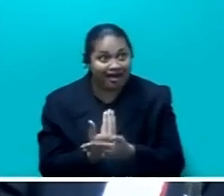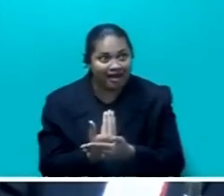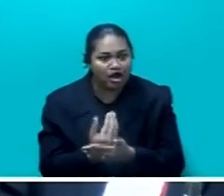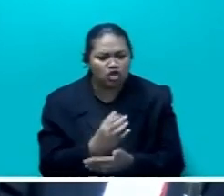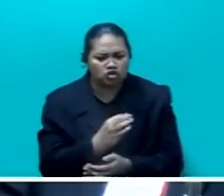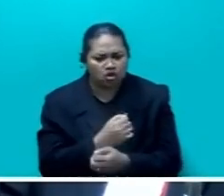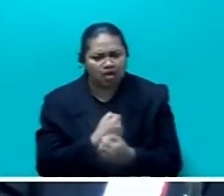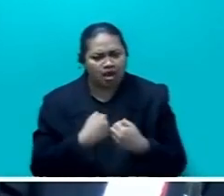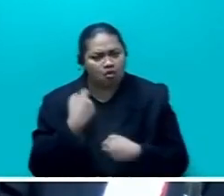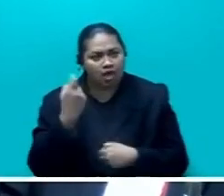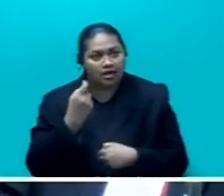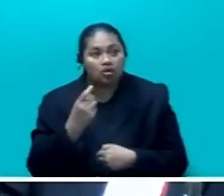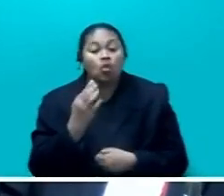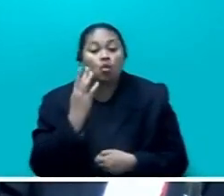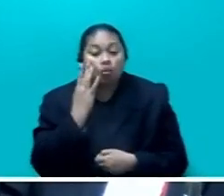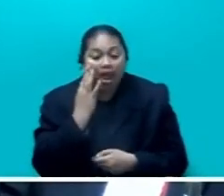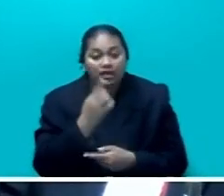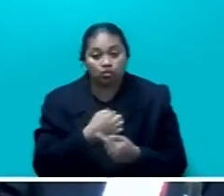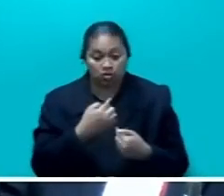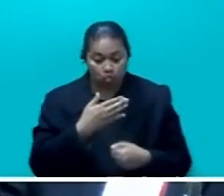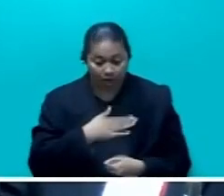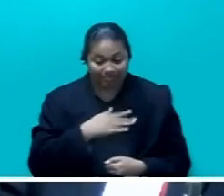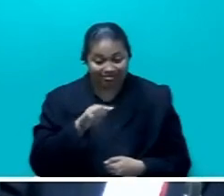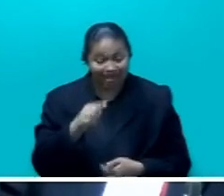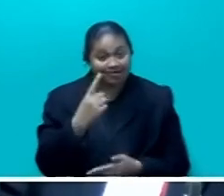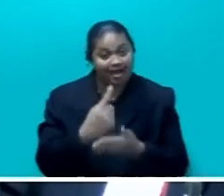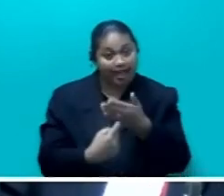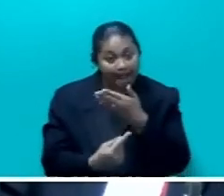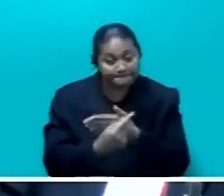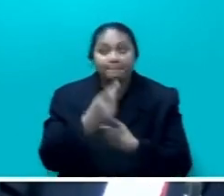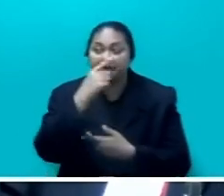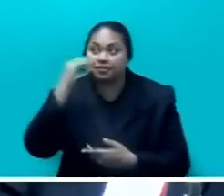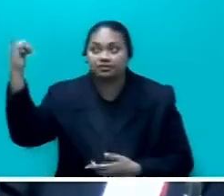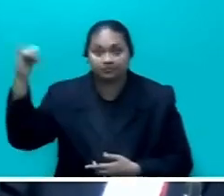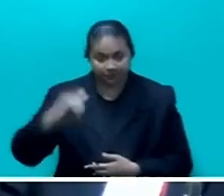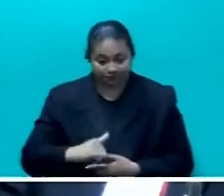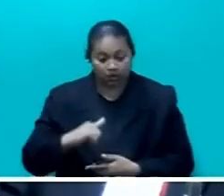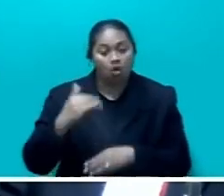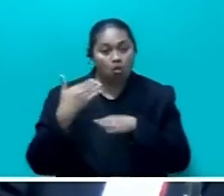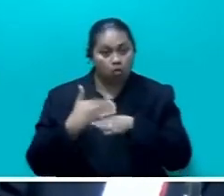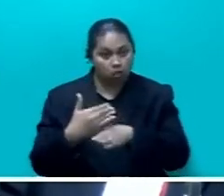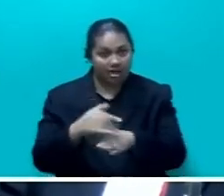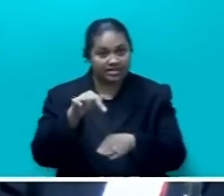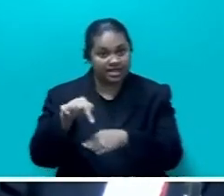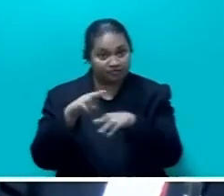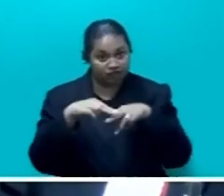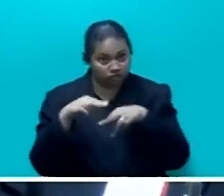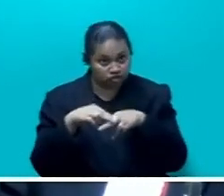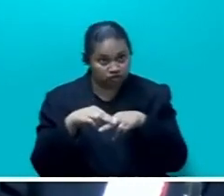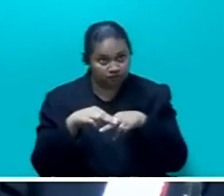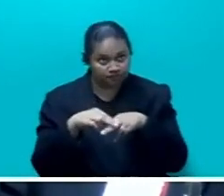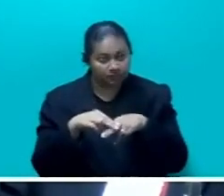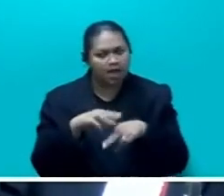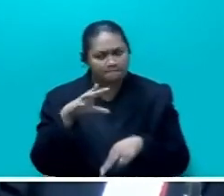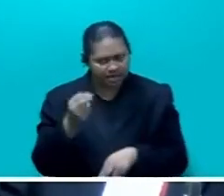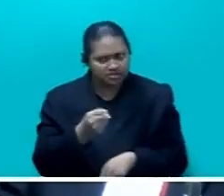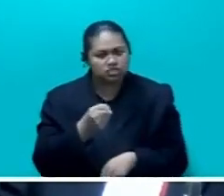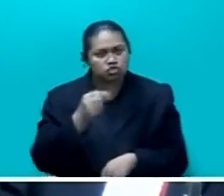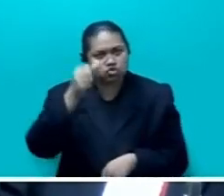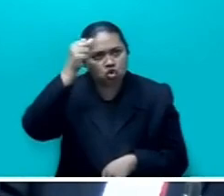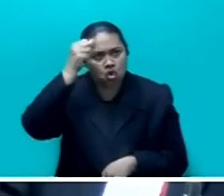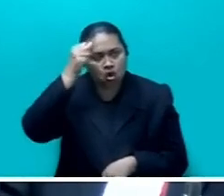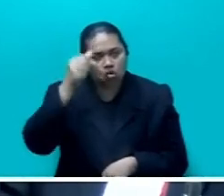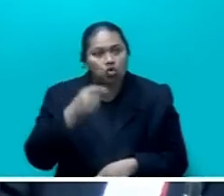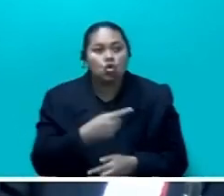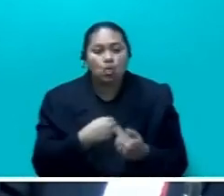whilst we want to facilitate to get people to come and work in Fiji by a work permit, we must also be conscious that we